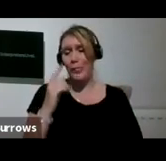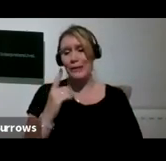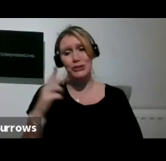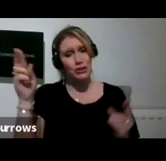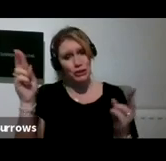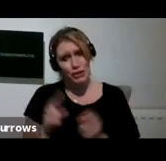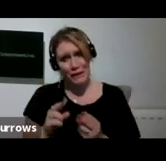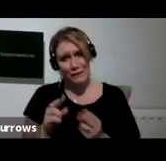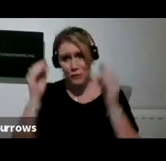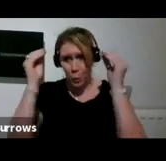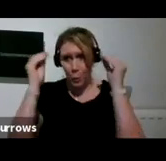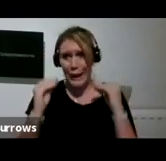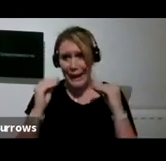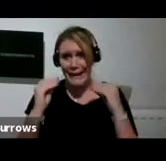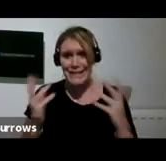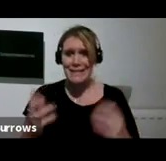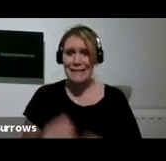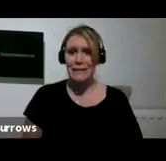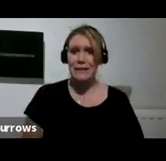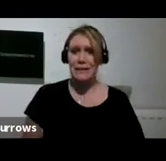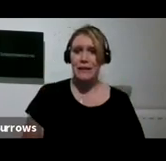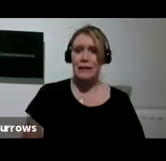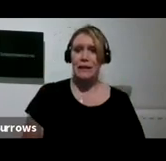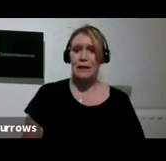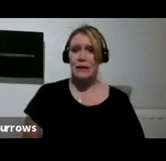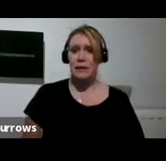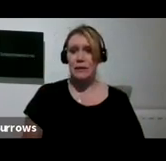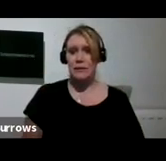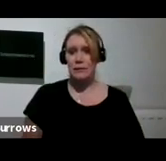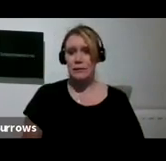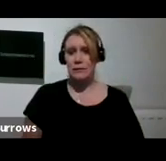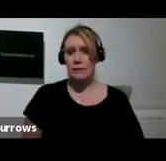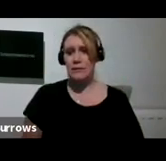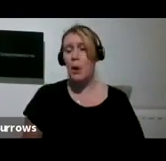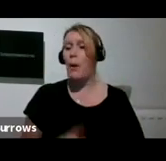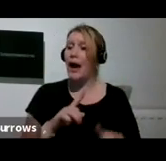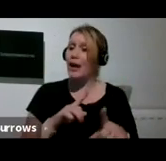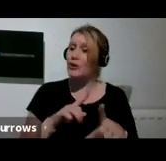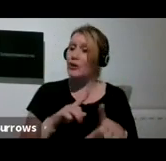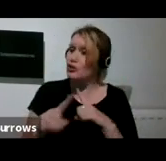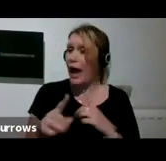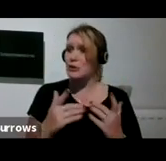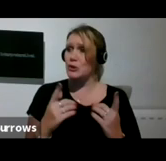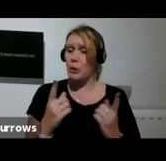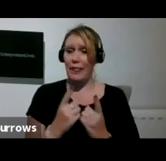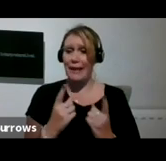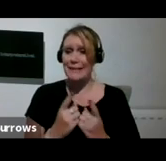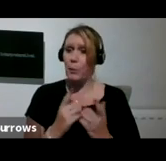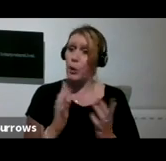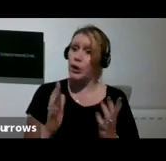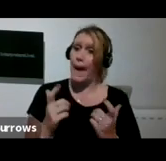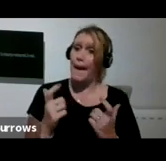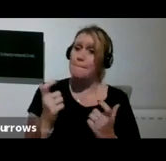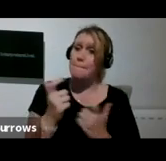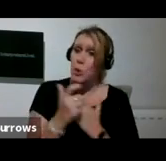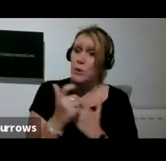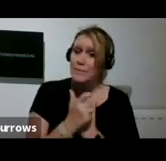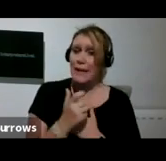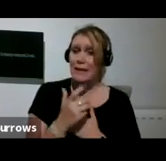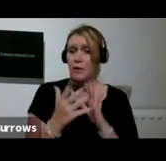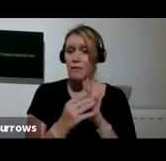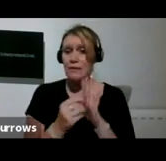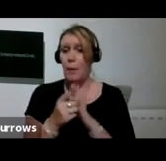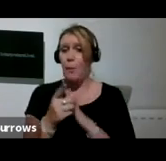yeah, so I just started doing things where I was in a good mood, things that would amuse me. So this is Boris Piffle Johnson,